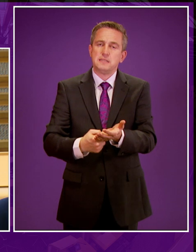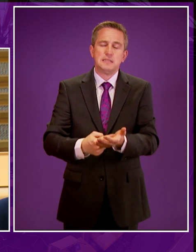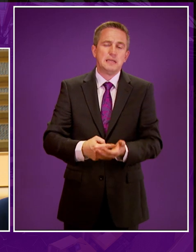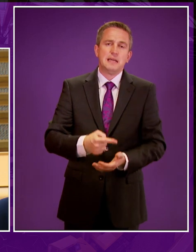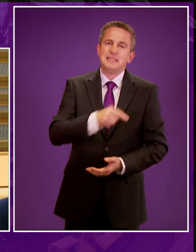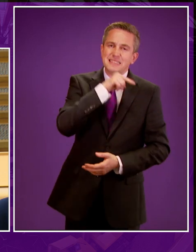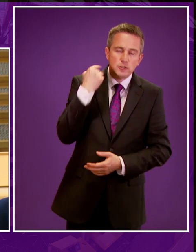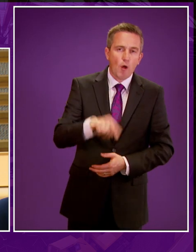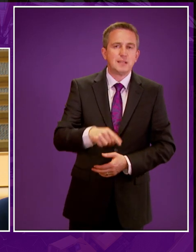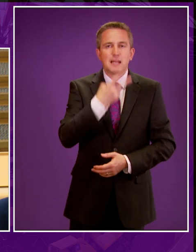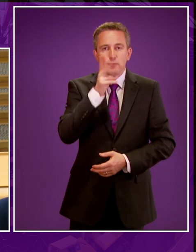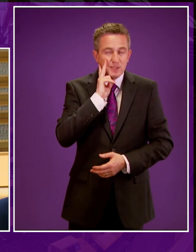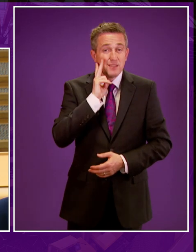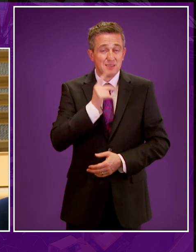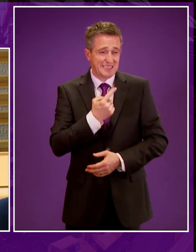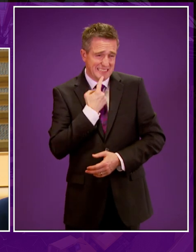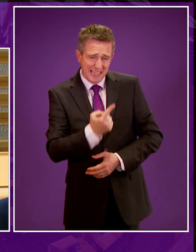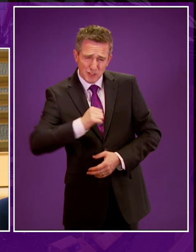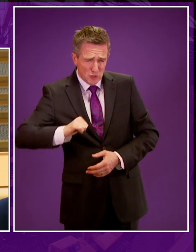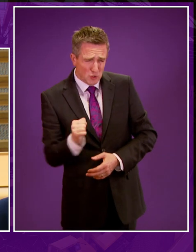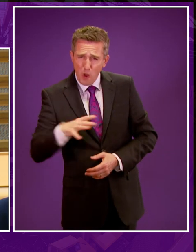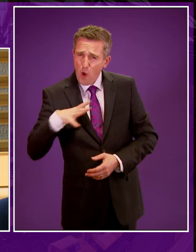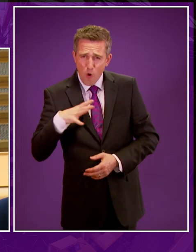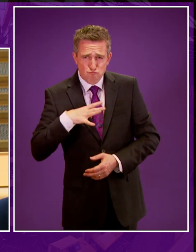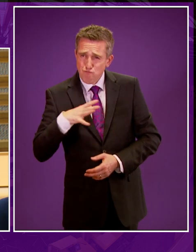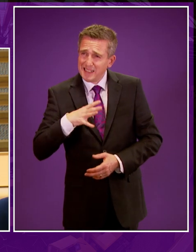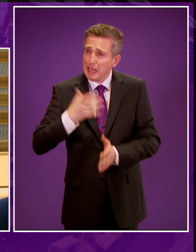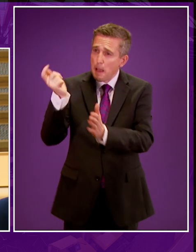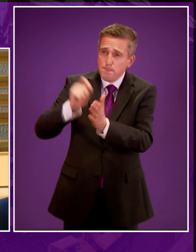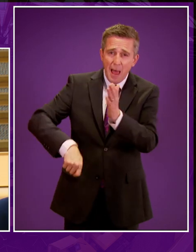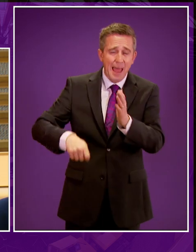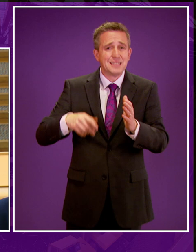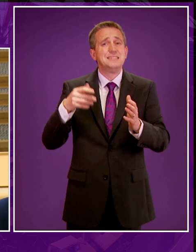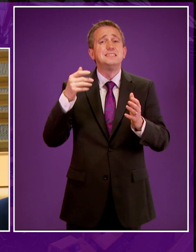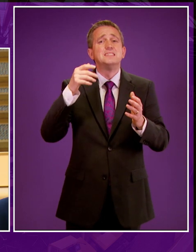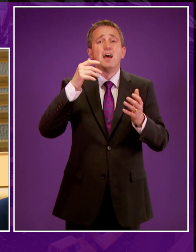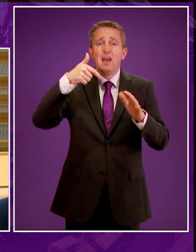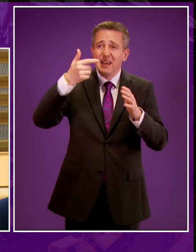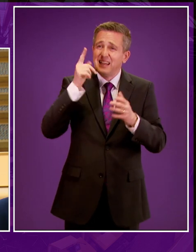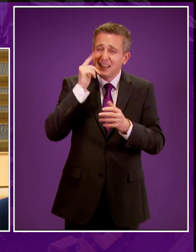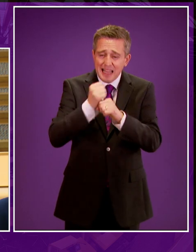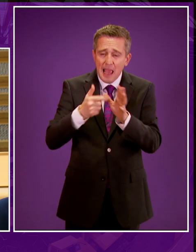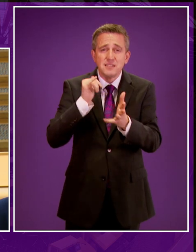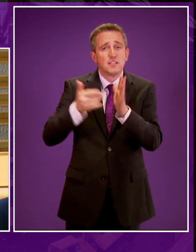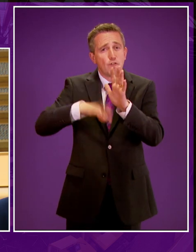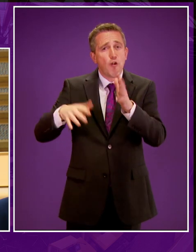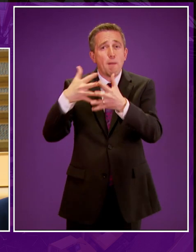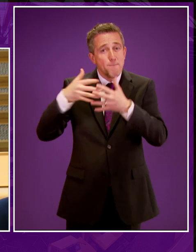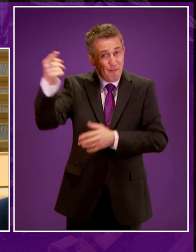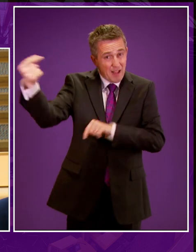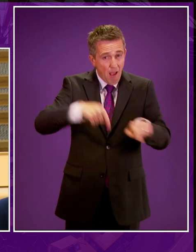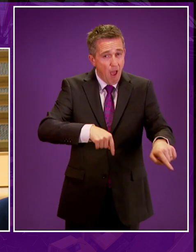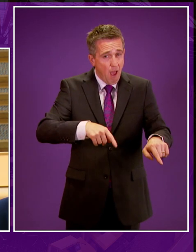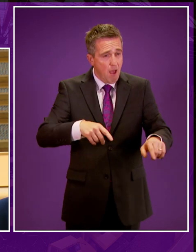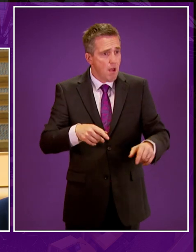adding that Scotland is importing a huge amount of shale gas from Trump's America. If the government wants to be consistent, it will